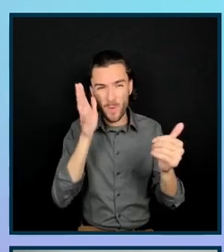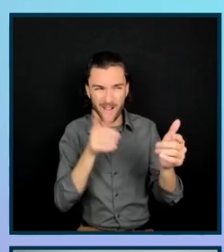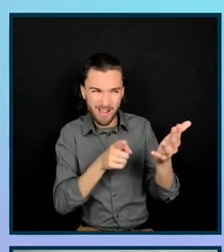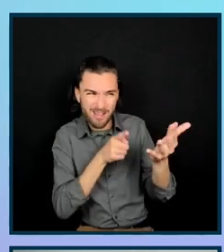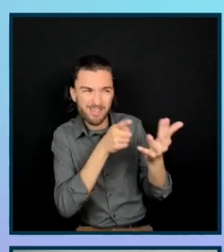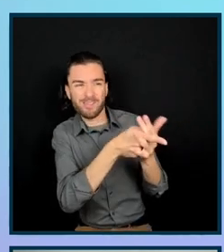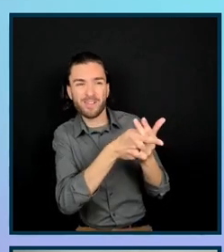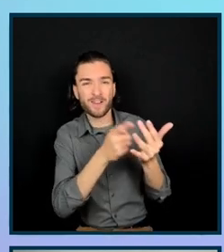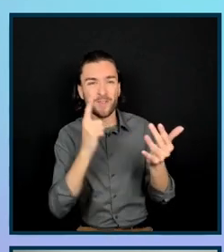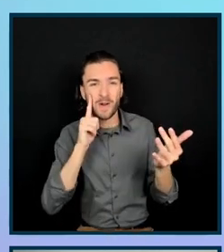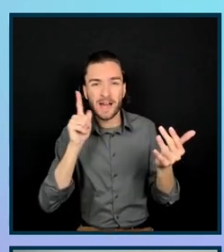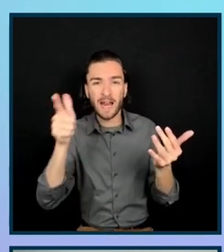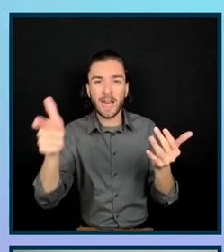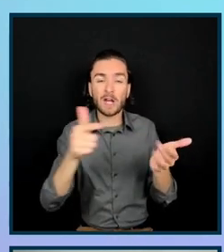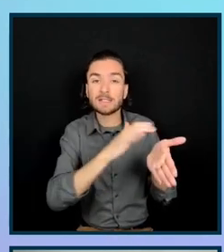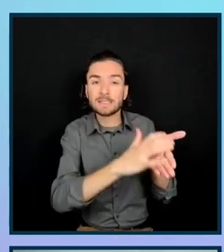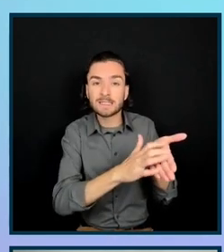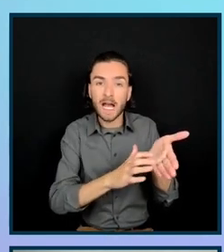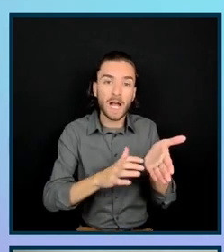experiences.